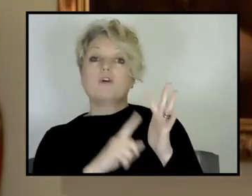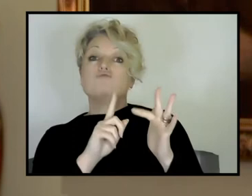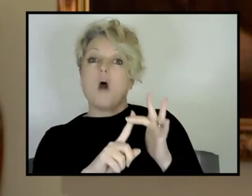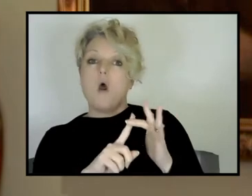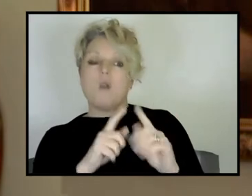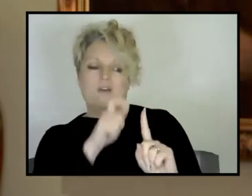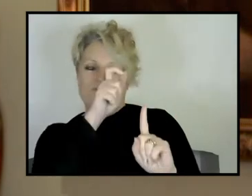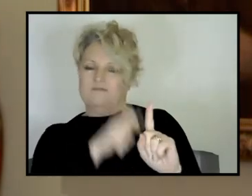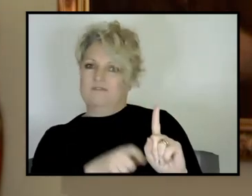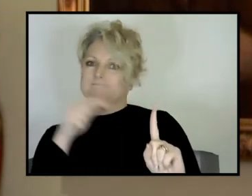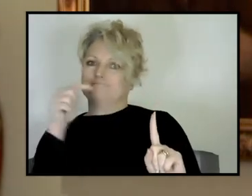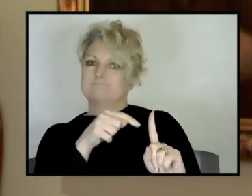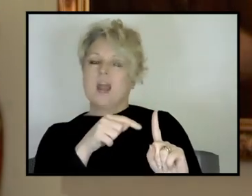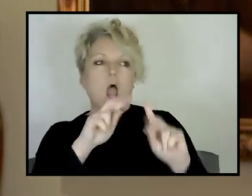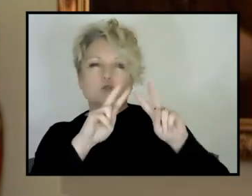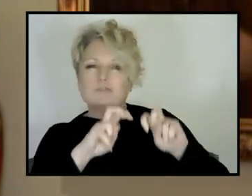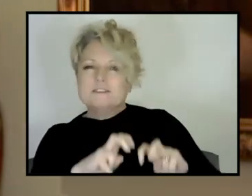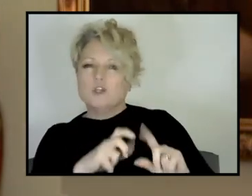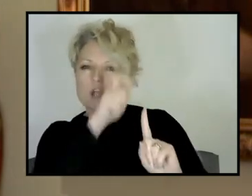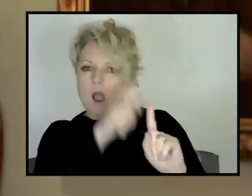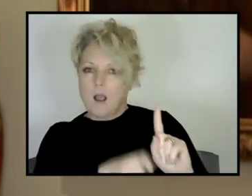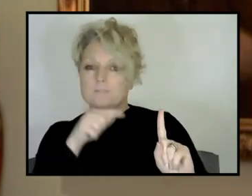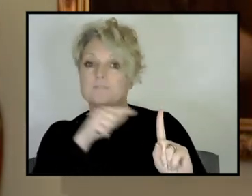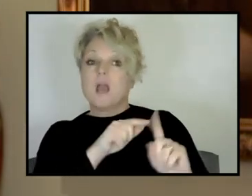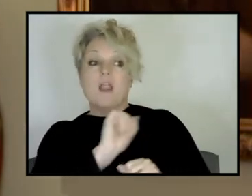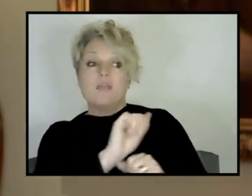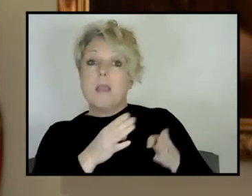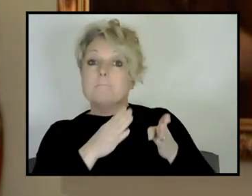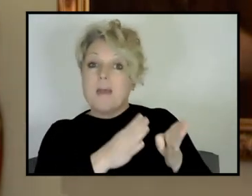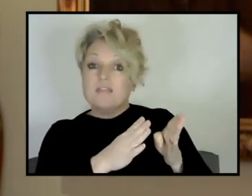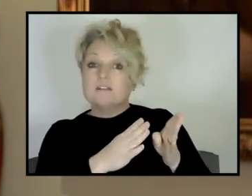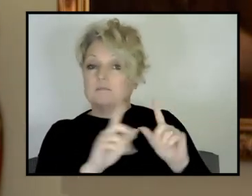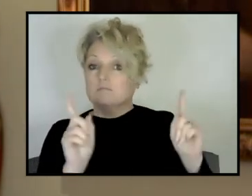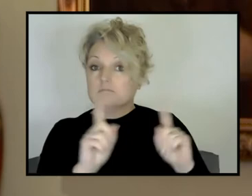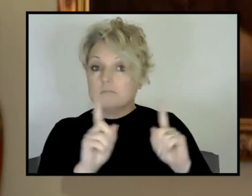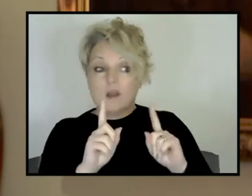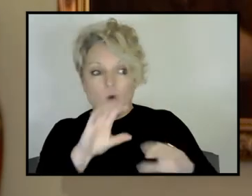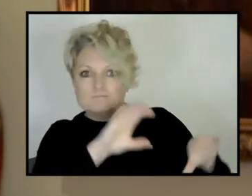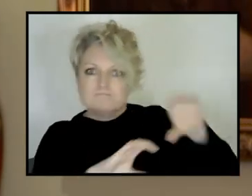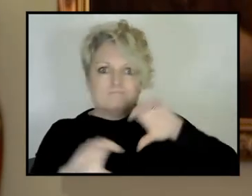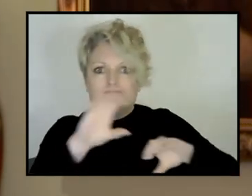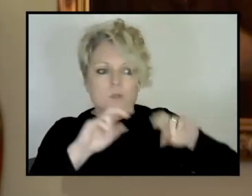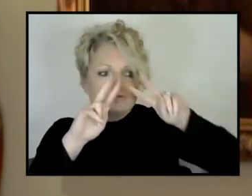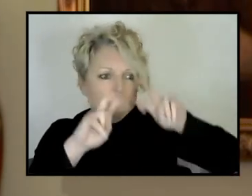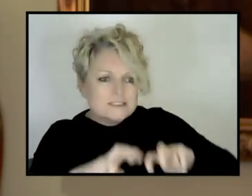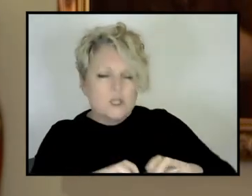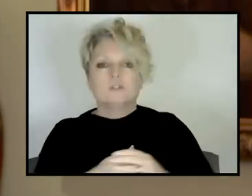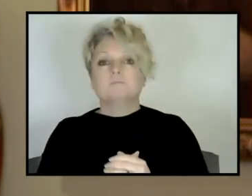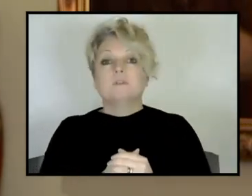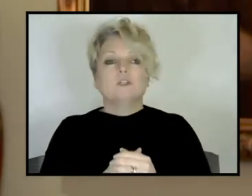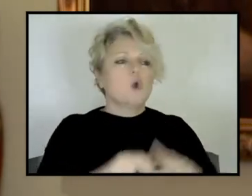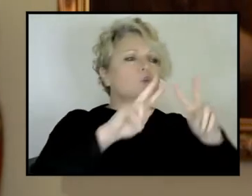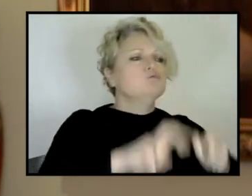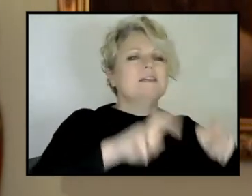because obviously, uh, you know, the scientific method is that, uh, something is researched, new evidence emerges,